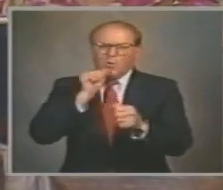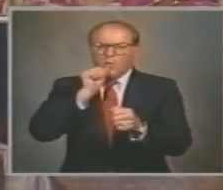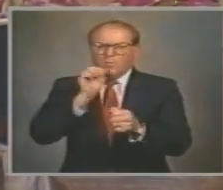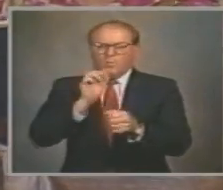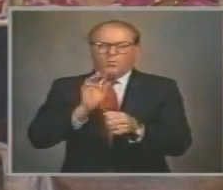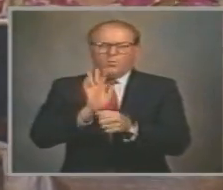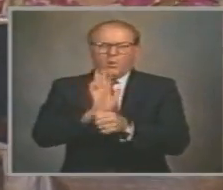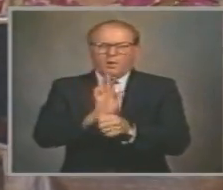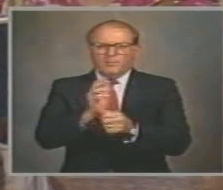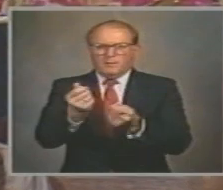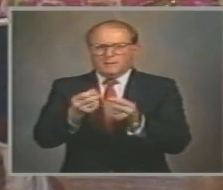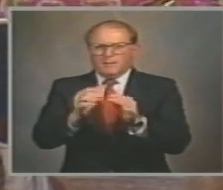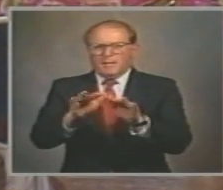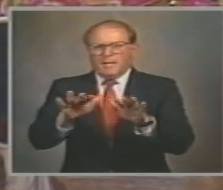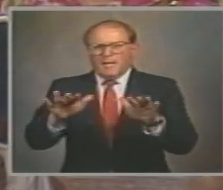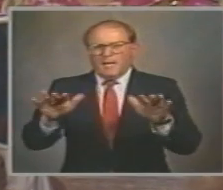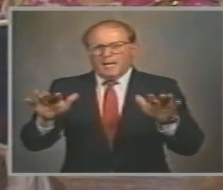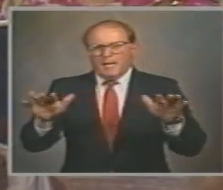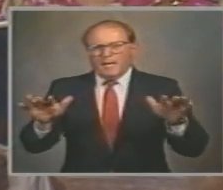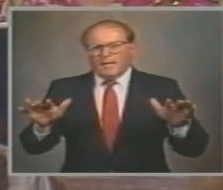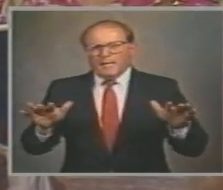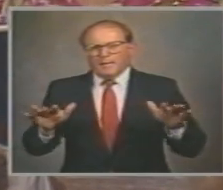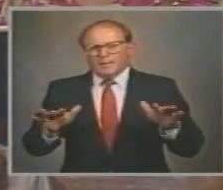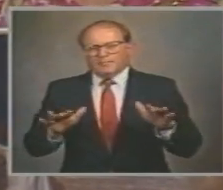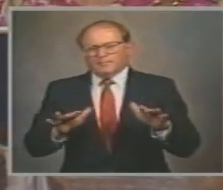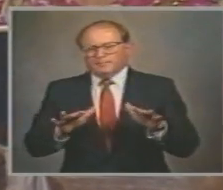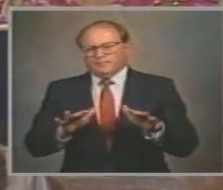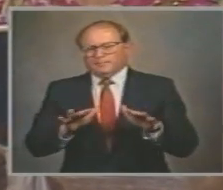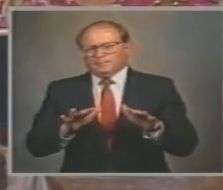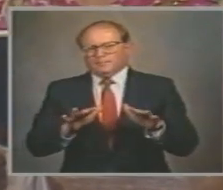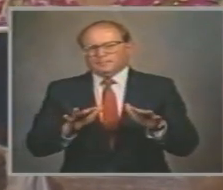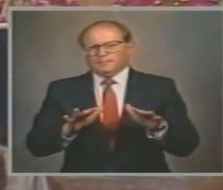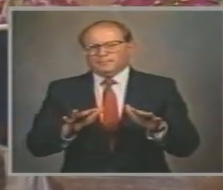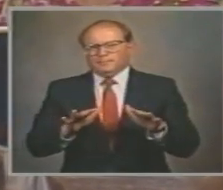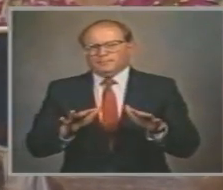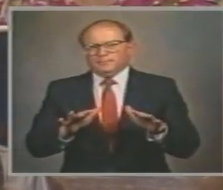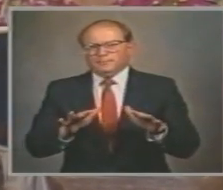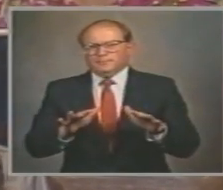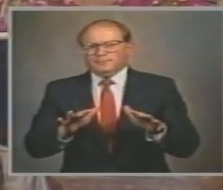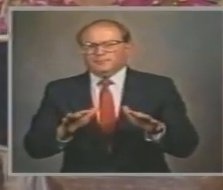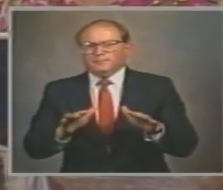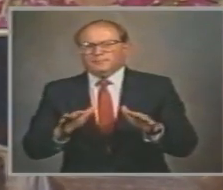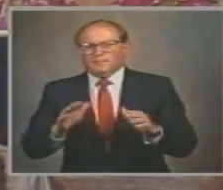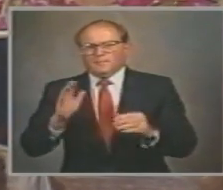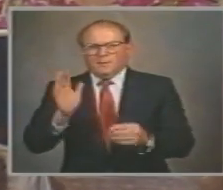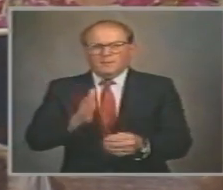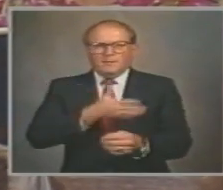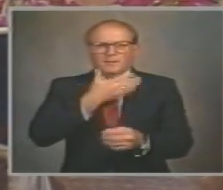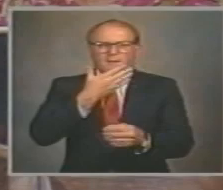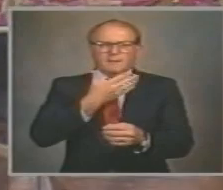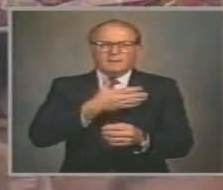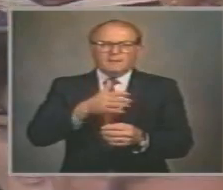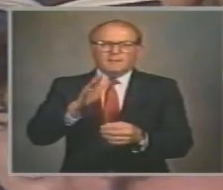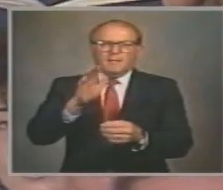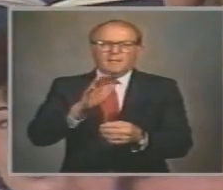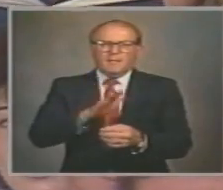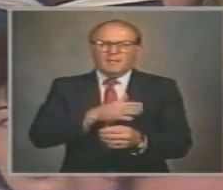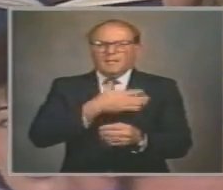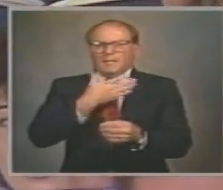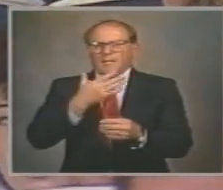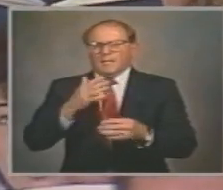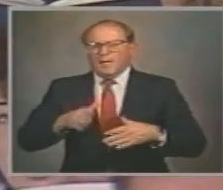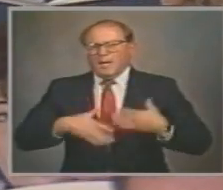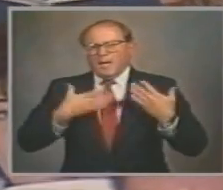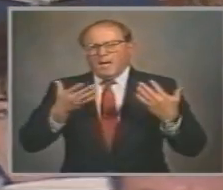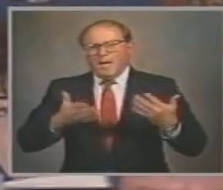Jordan And looking see the promised land Sing